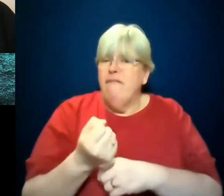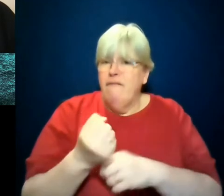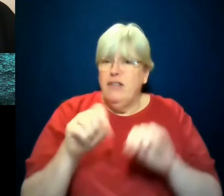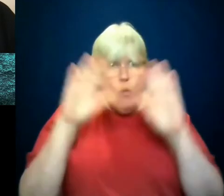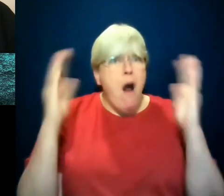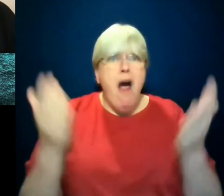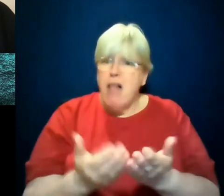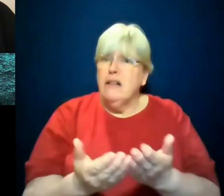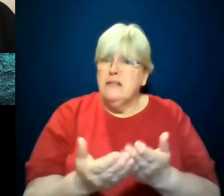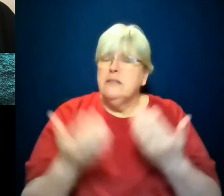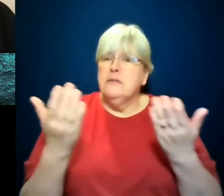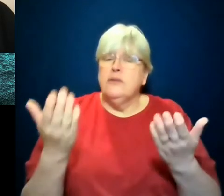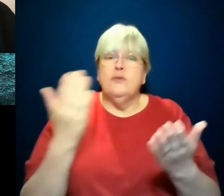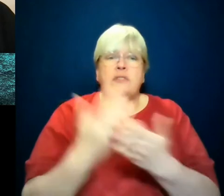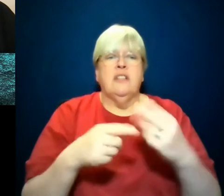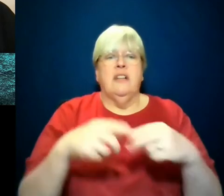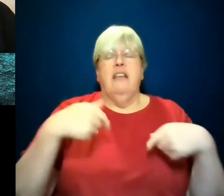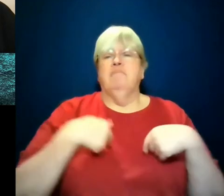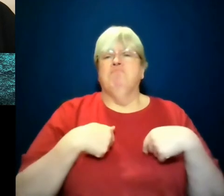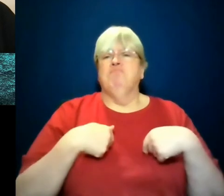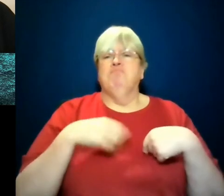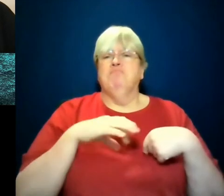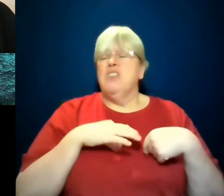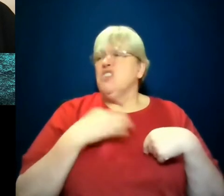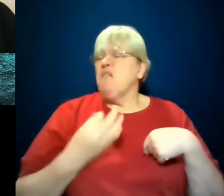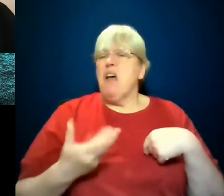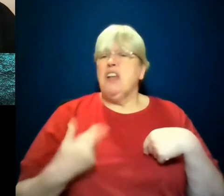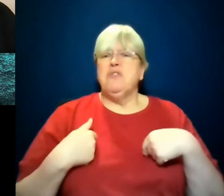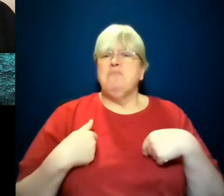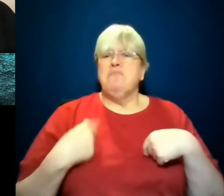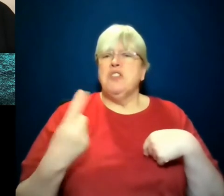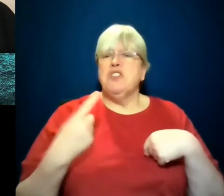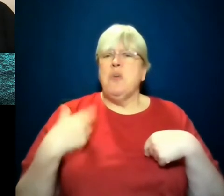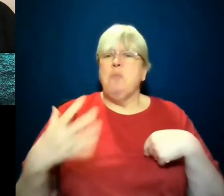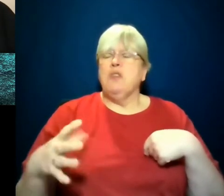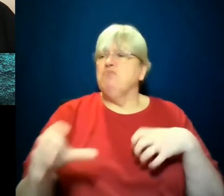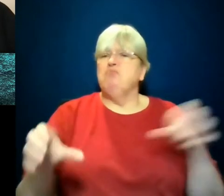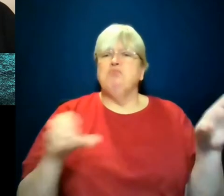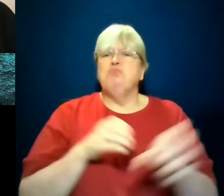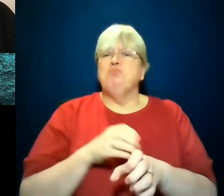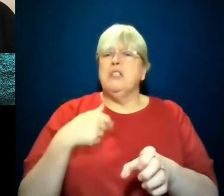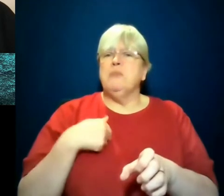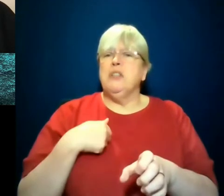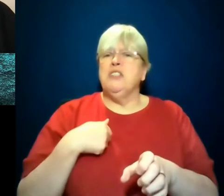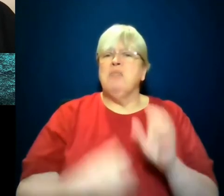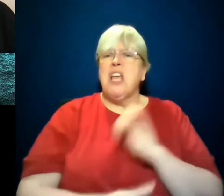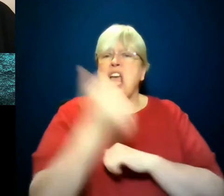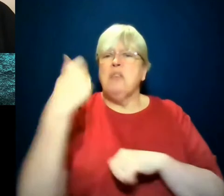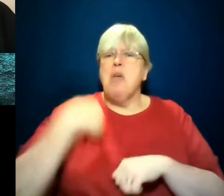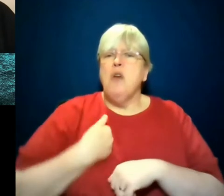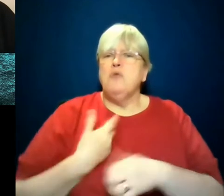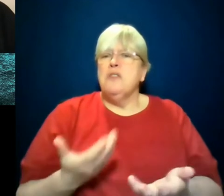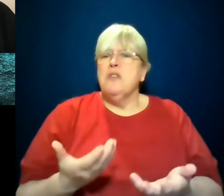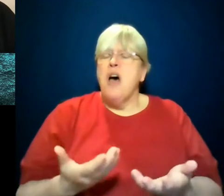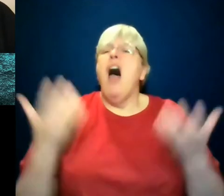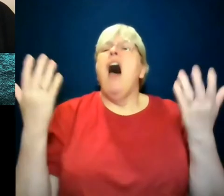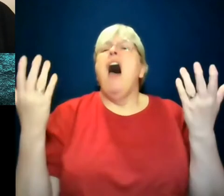that if I am disadvantaged, it must be because someone is taking my place. Someone is kicking me out. And I know when Bloomberg was